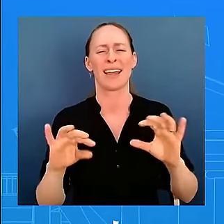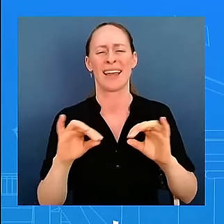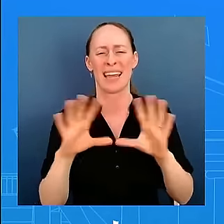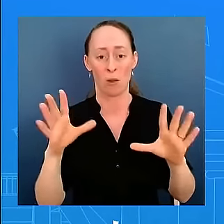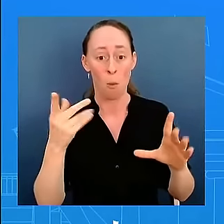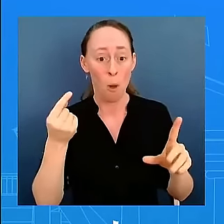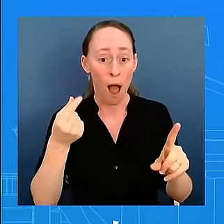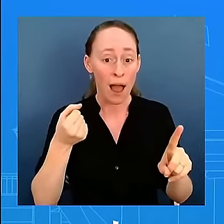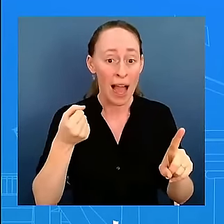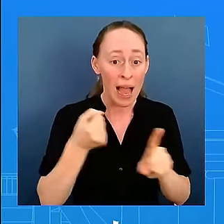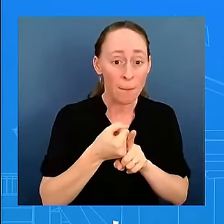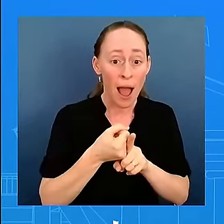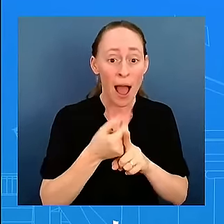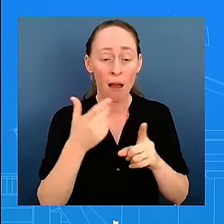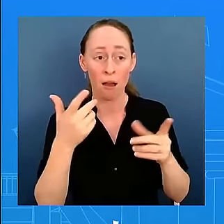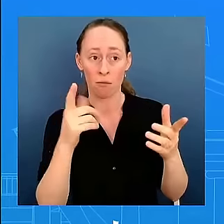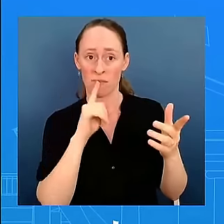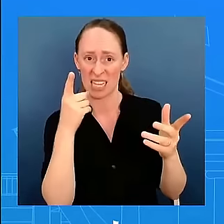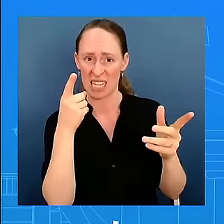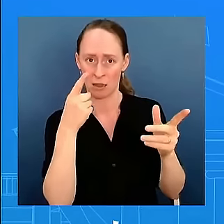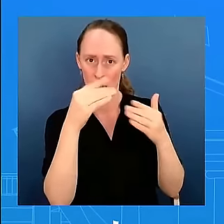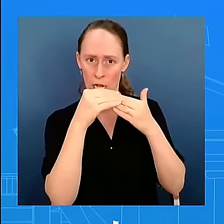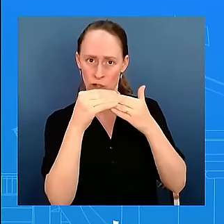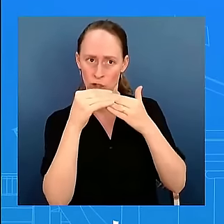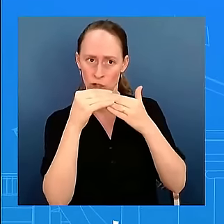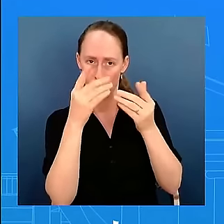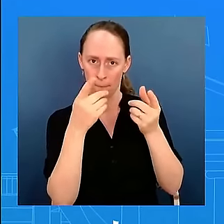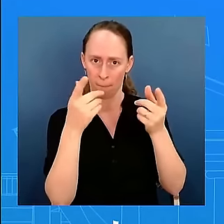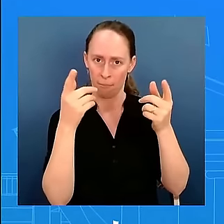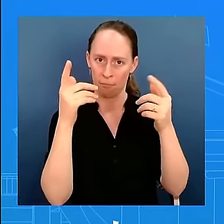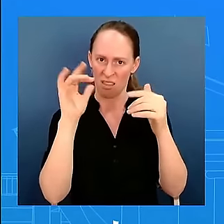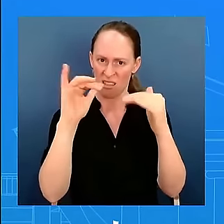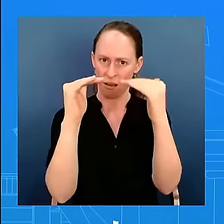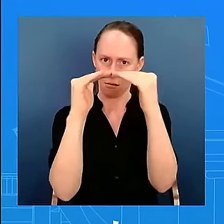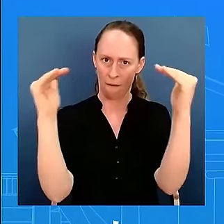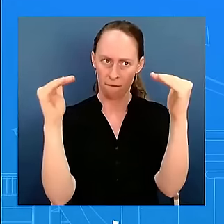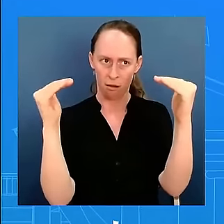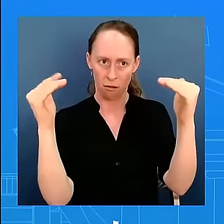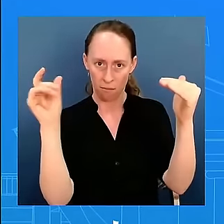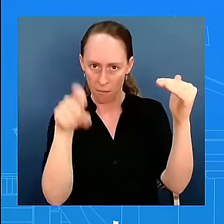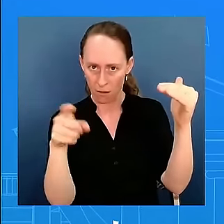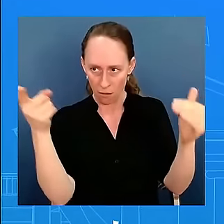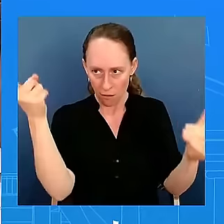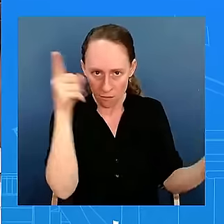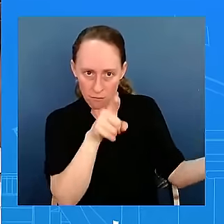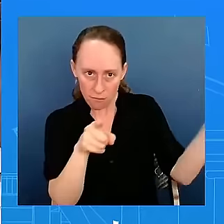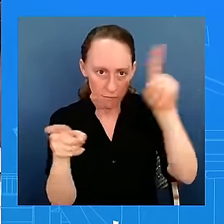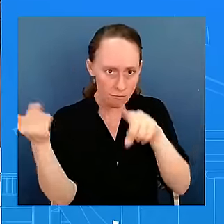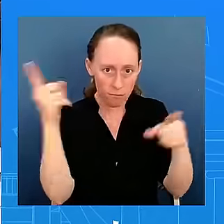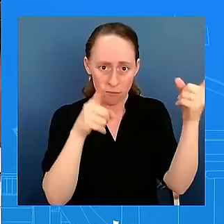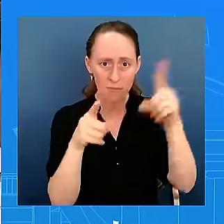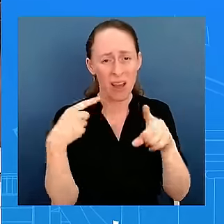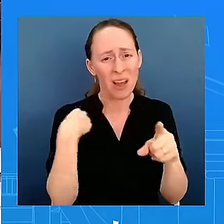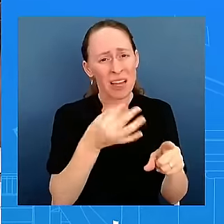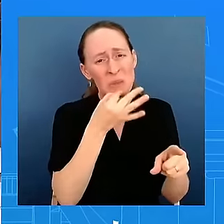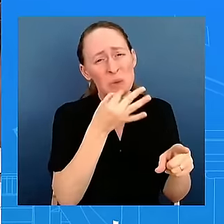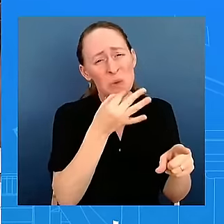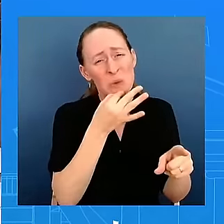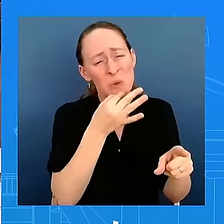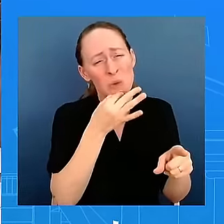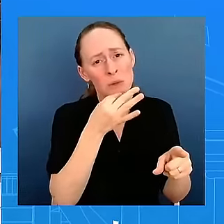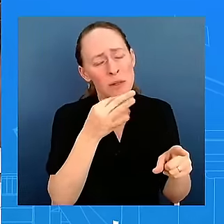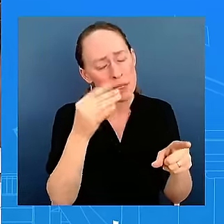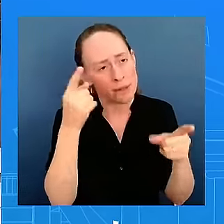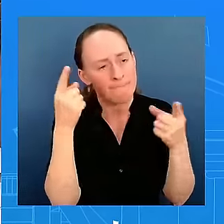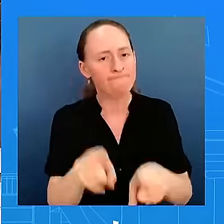sides and the ability to continue to compromise. We are close. We just have to finish it. The president also, last night, spoke about his